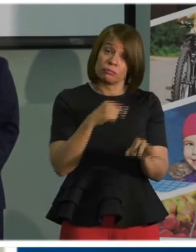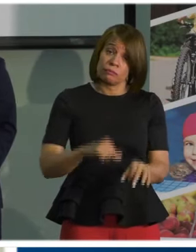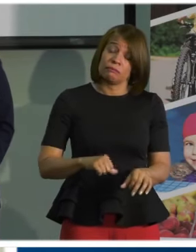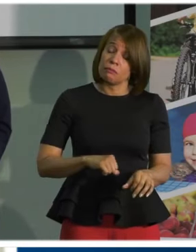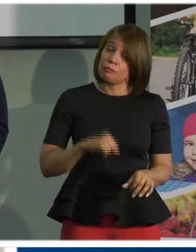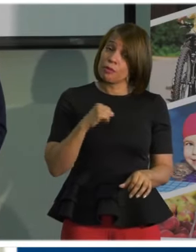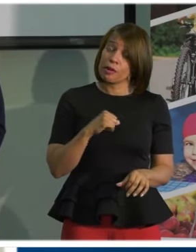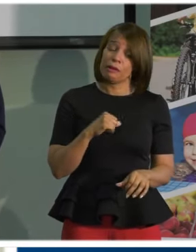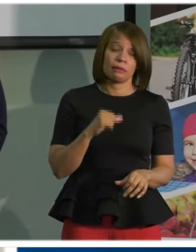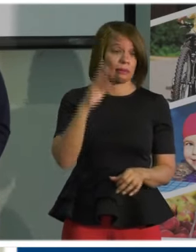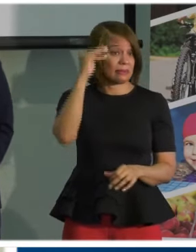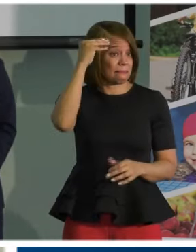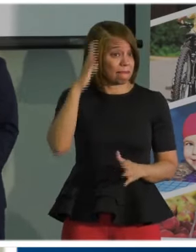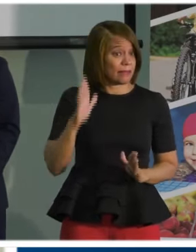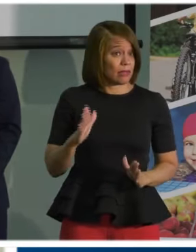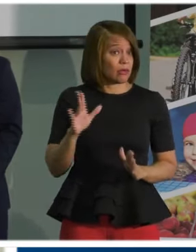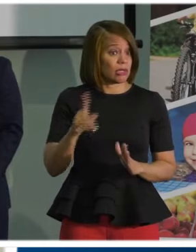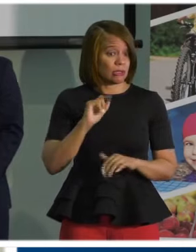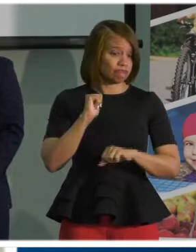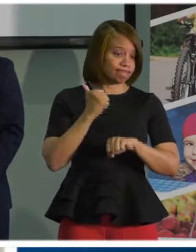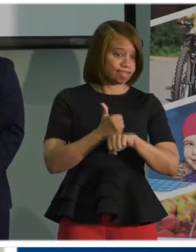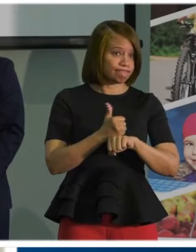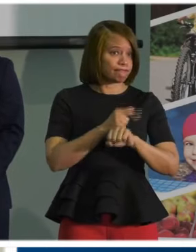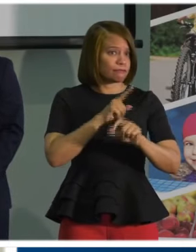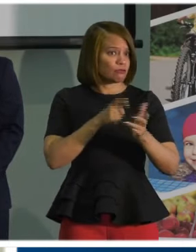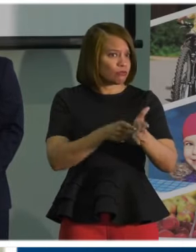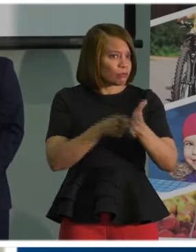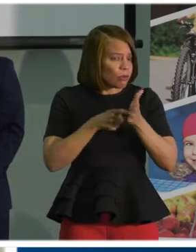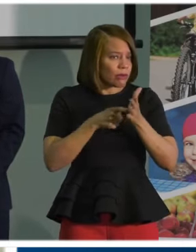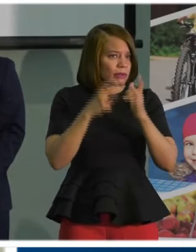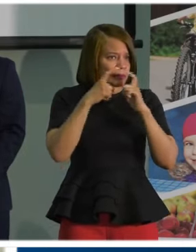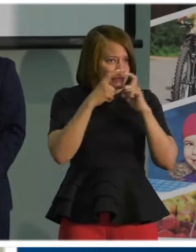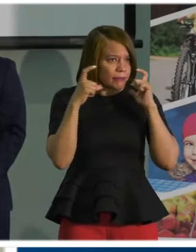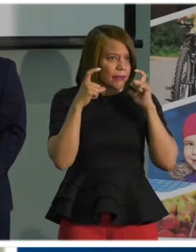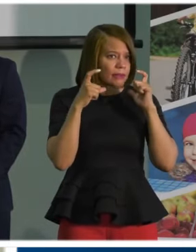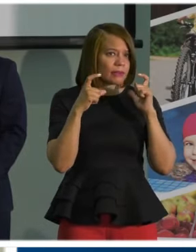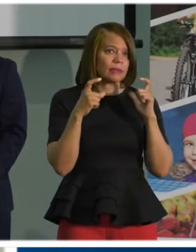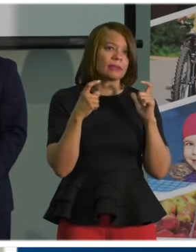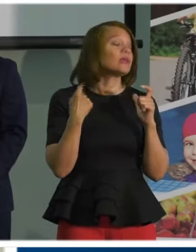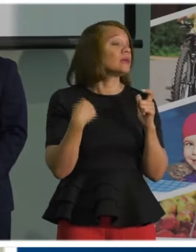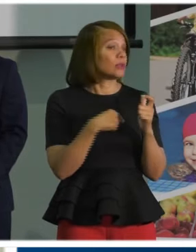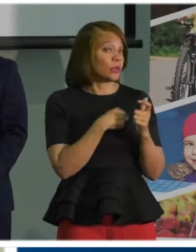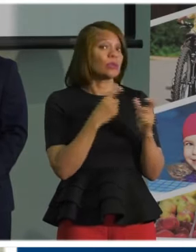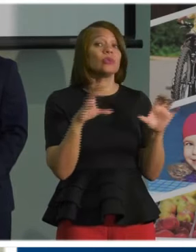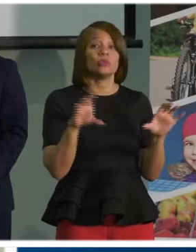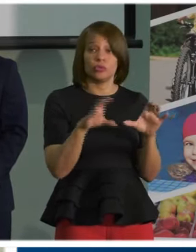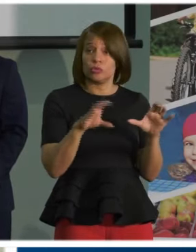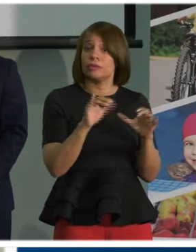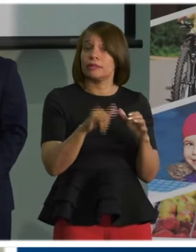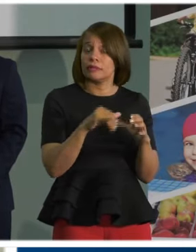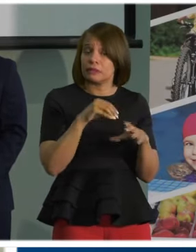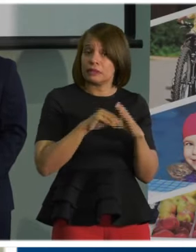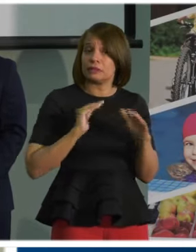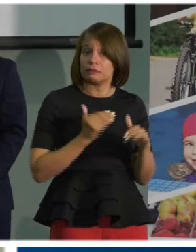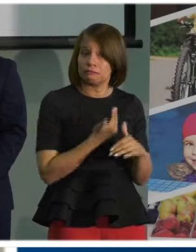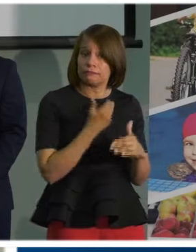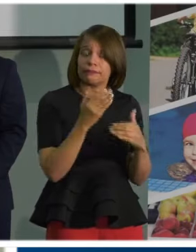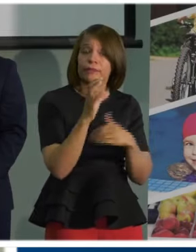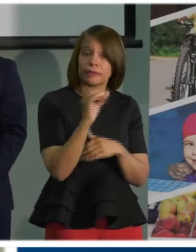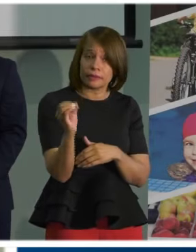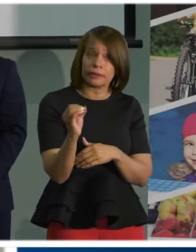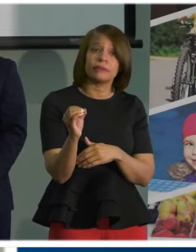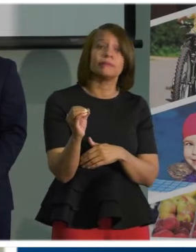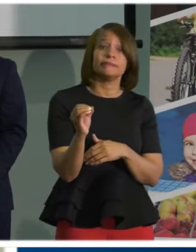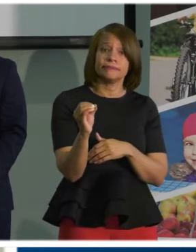mayor is issuing this order. We are doing it inside all of our companies and have been doing that